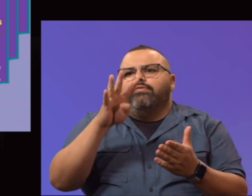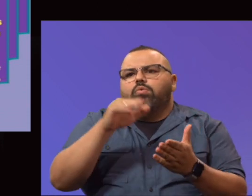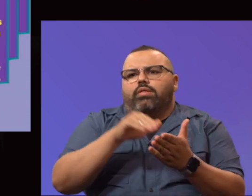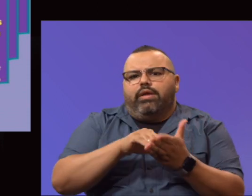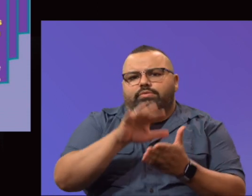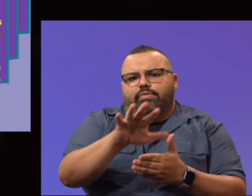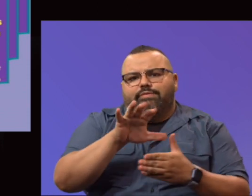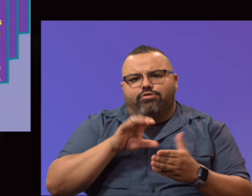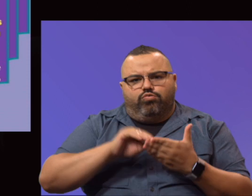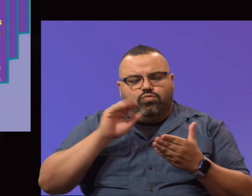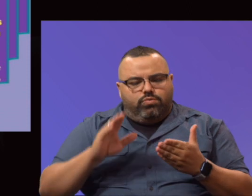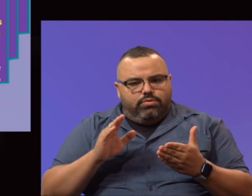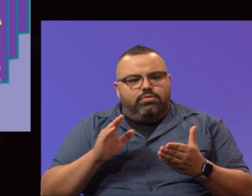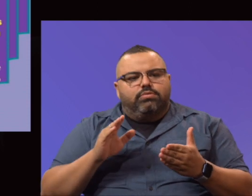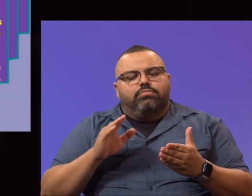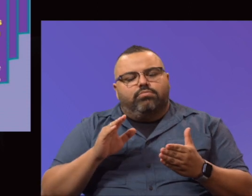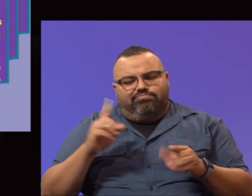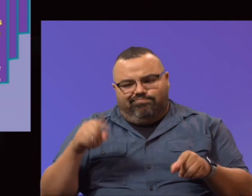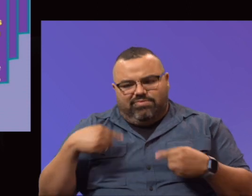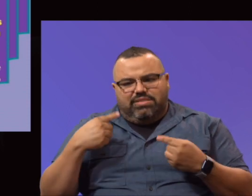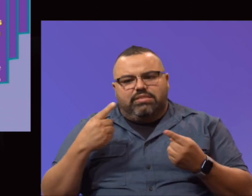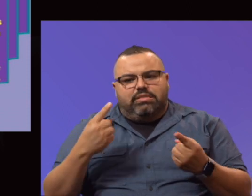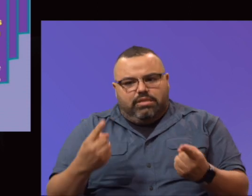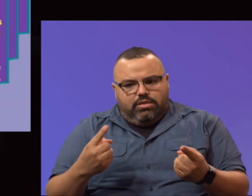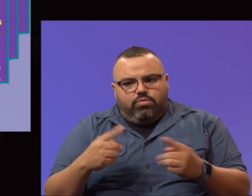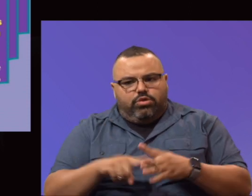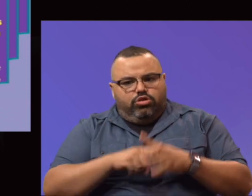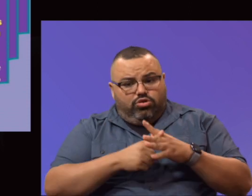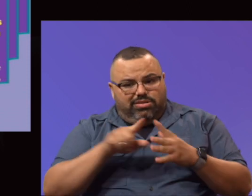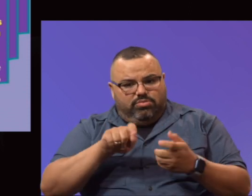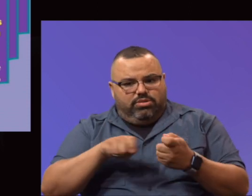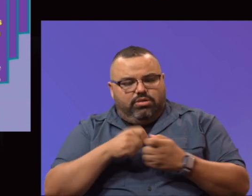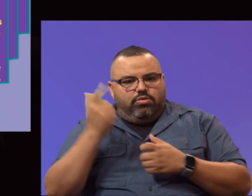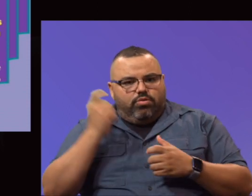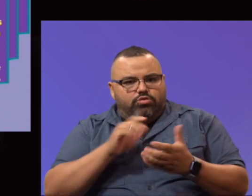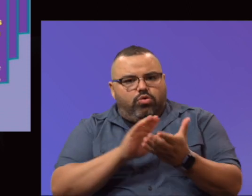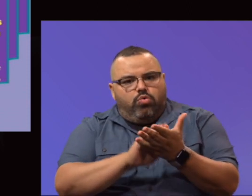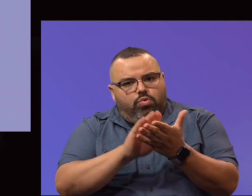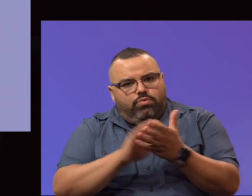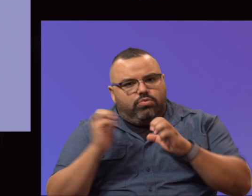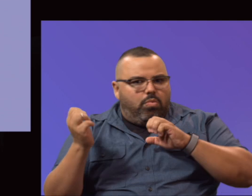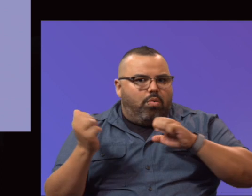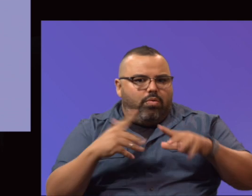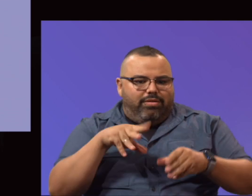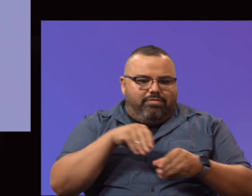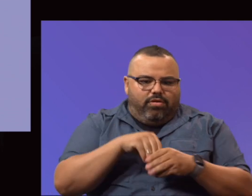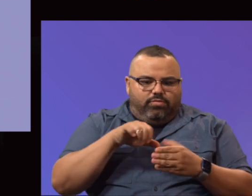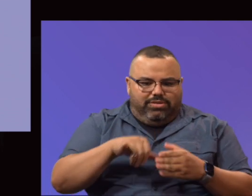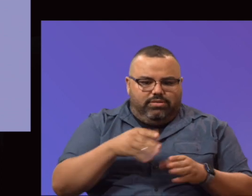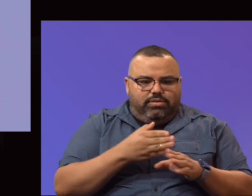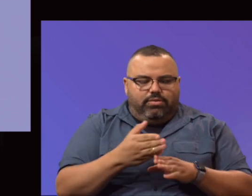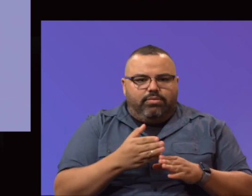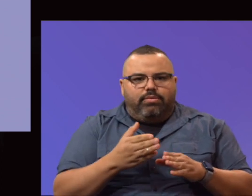,500 students since we began this particular grant. So kudos to all involved with this particular area.